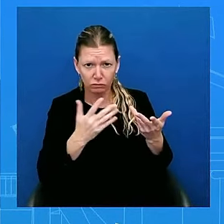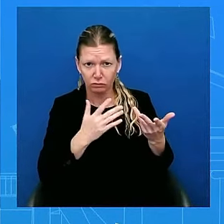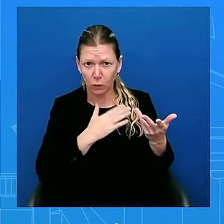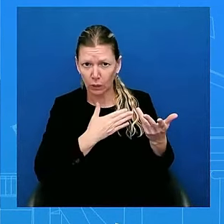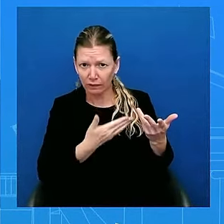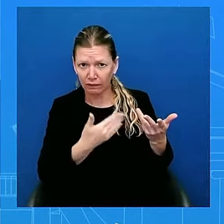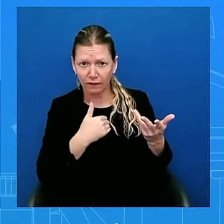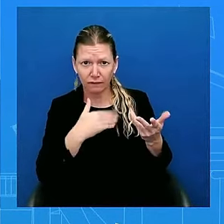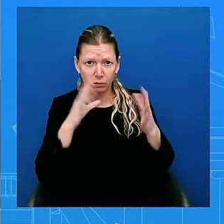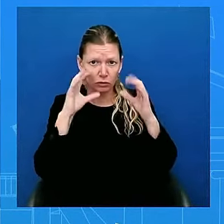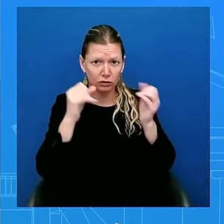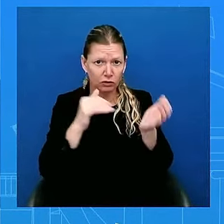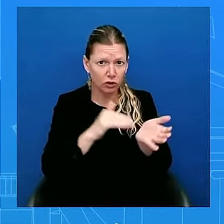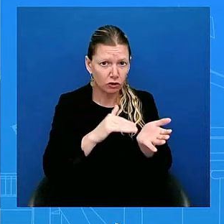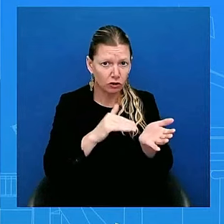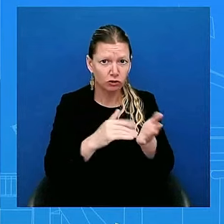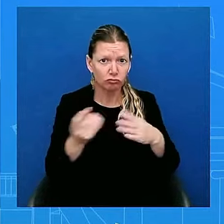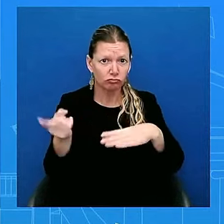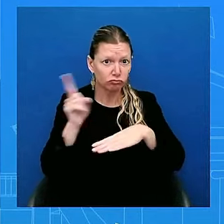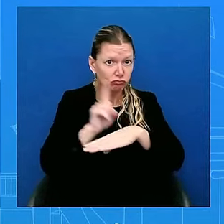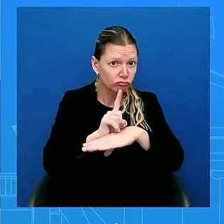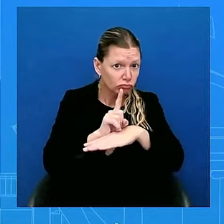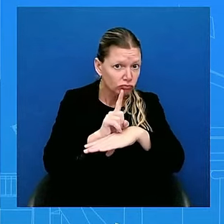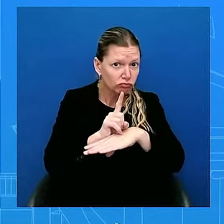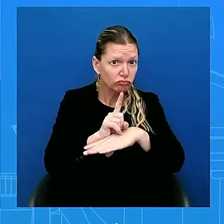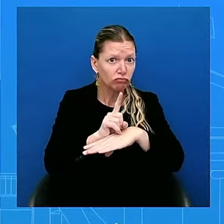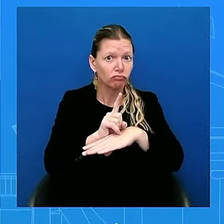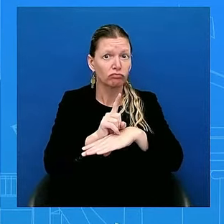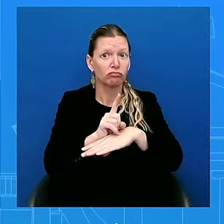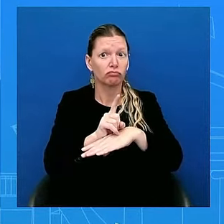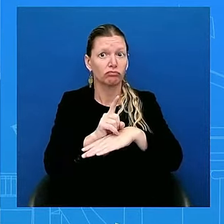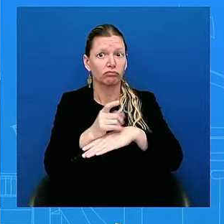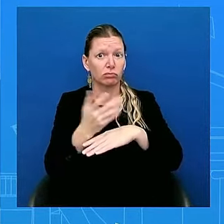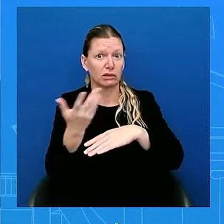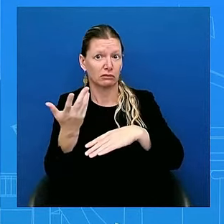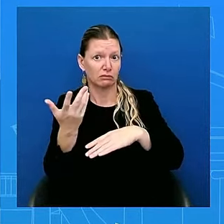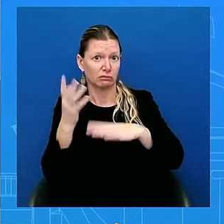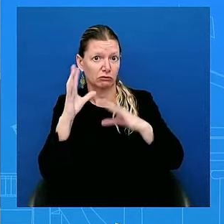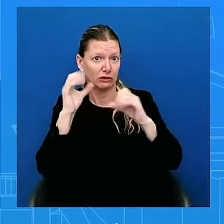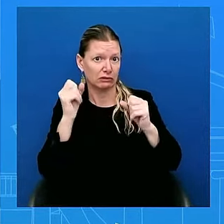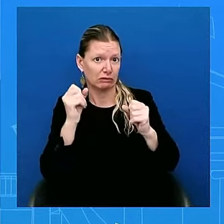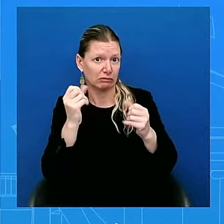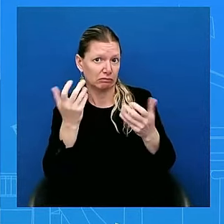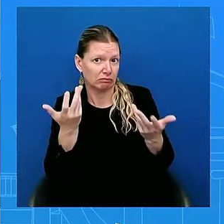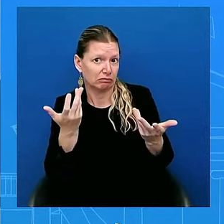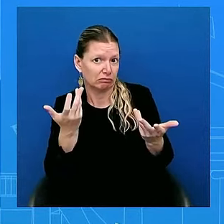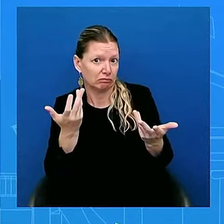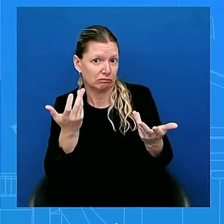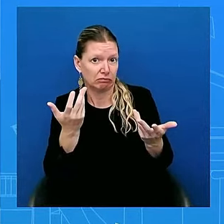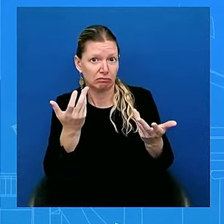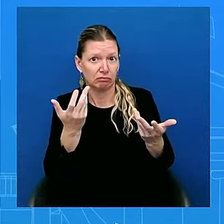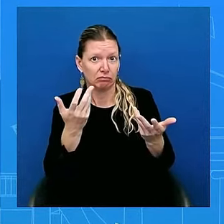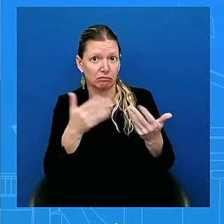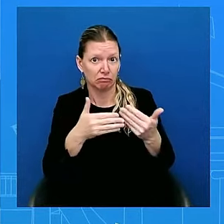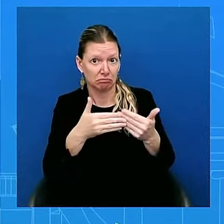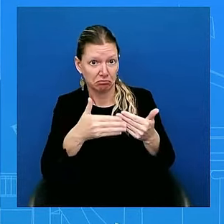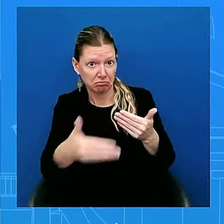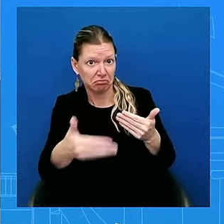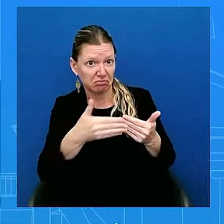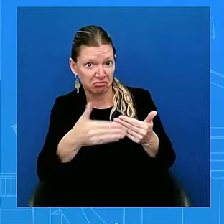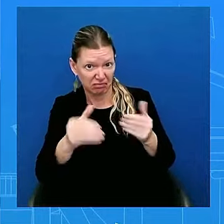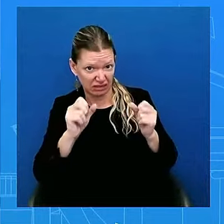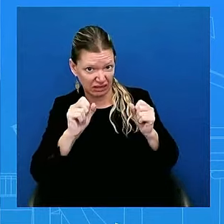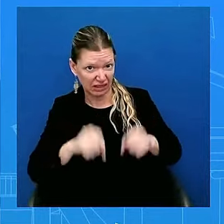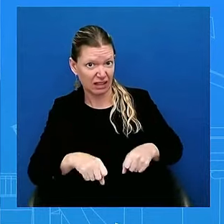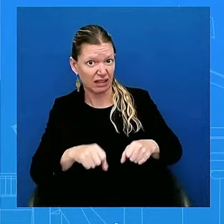he is the President, does intend to serve out his term, and there have been a number of questions about his fitness for office.